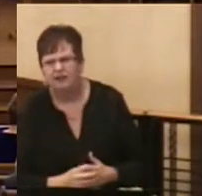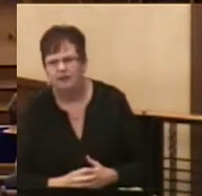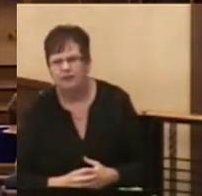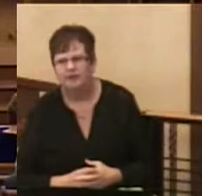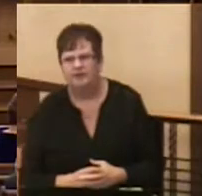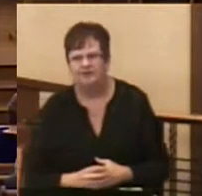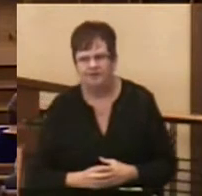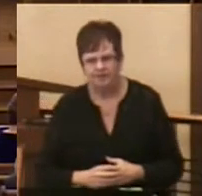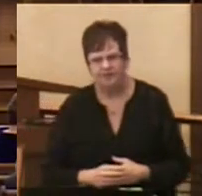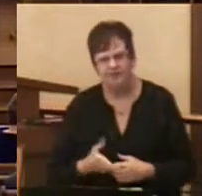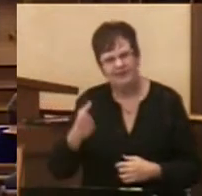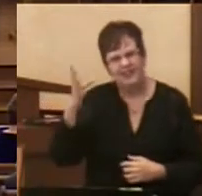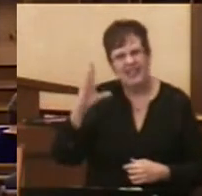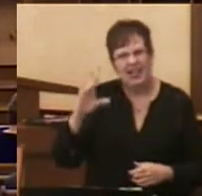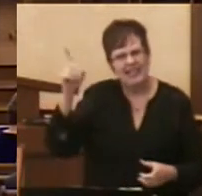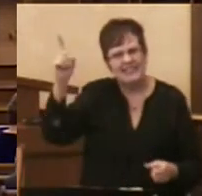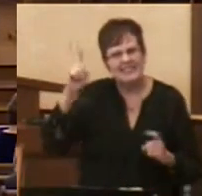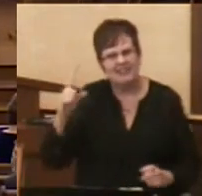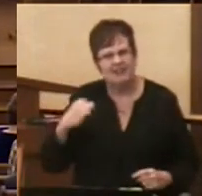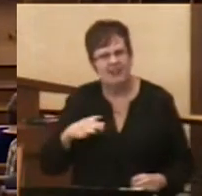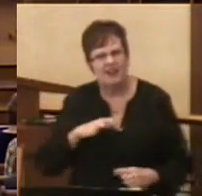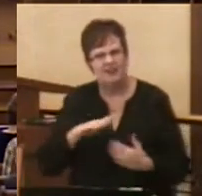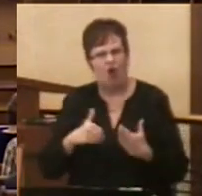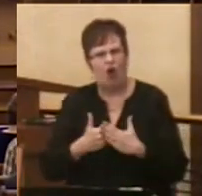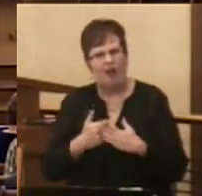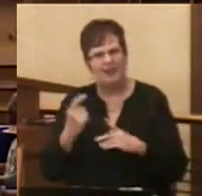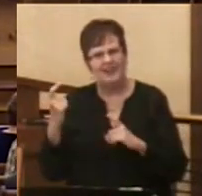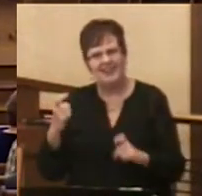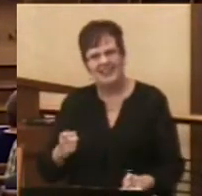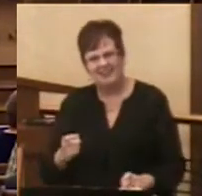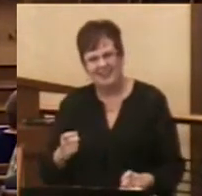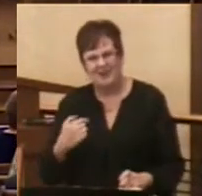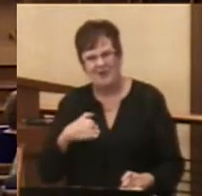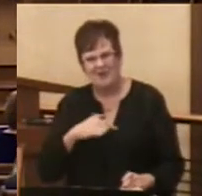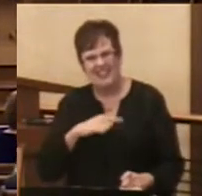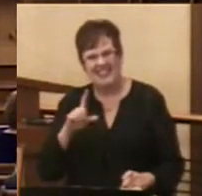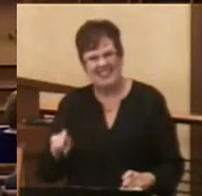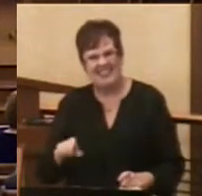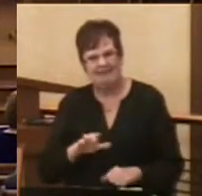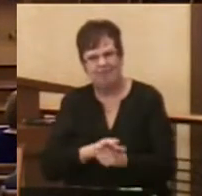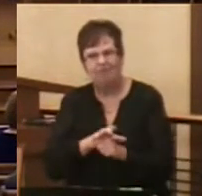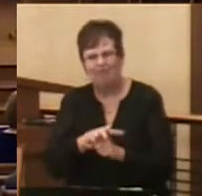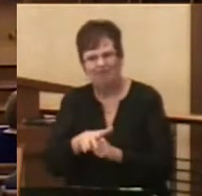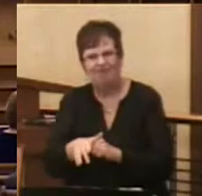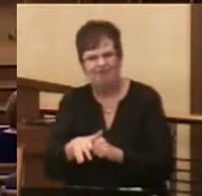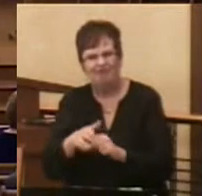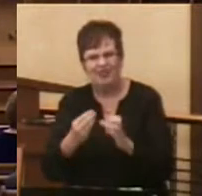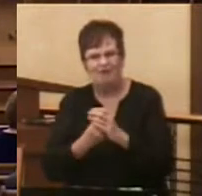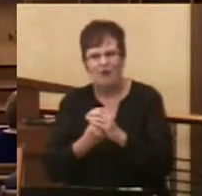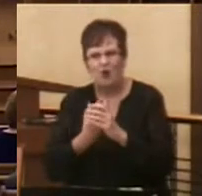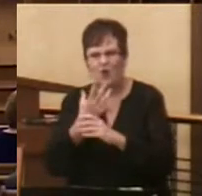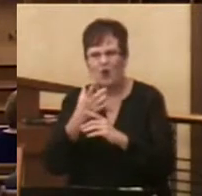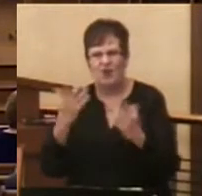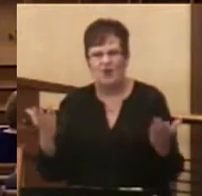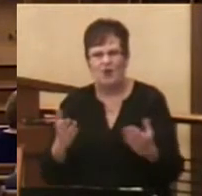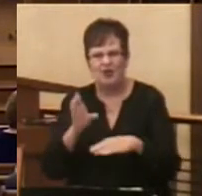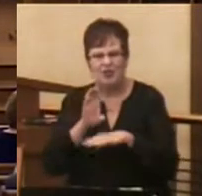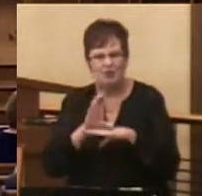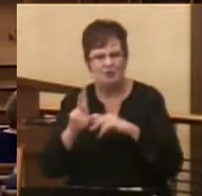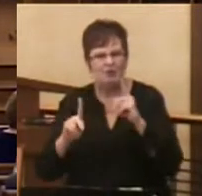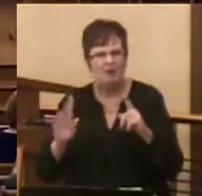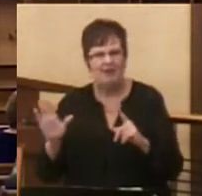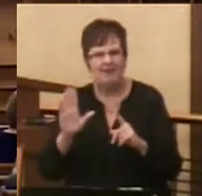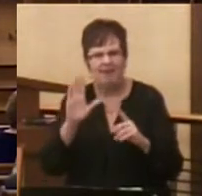God has given us all the gifts we need to ensure that growth in the church and in people's faiths.